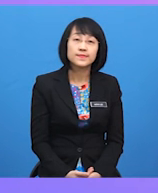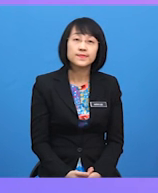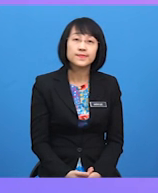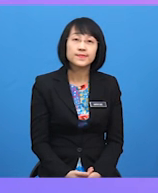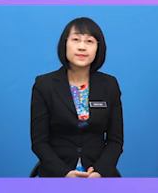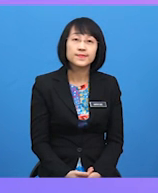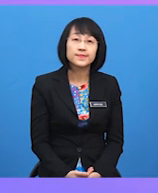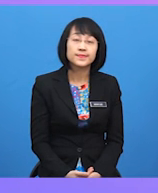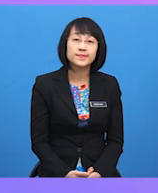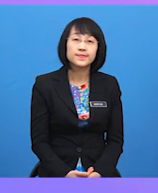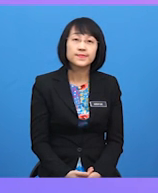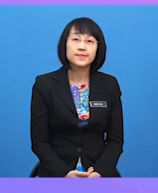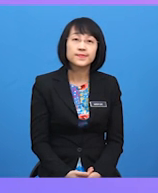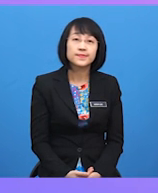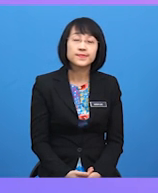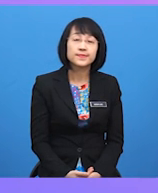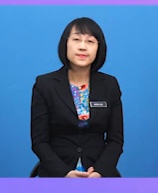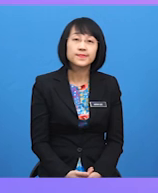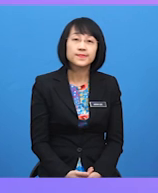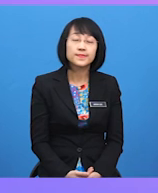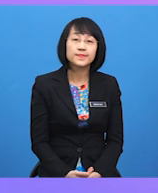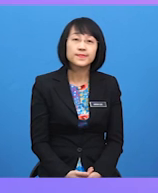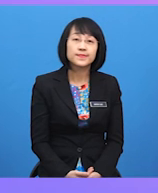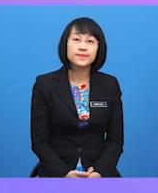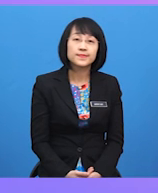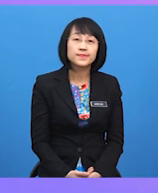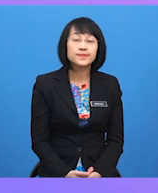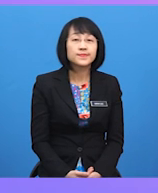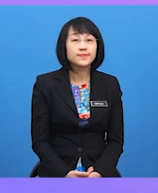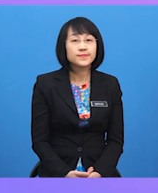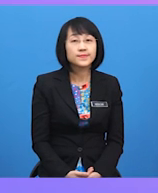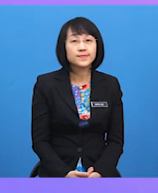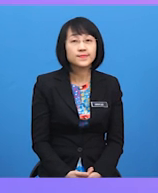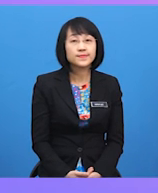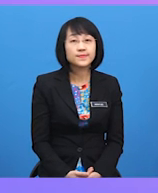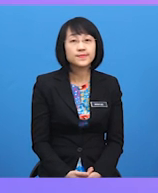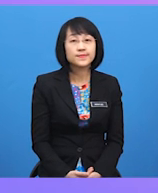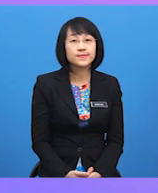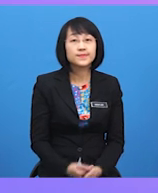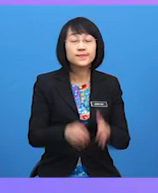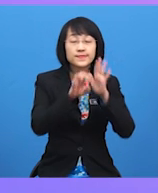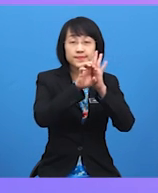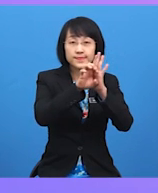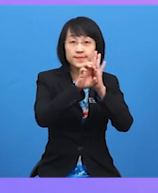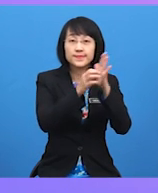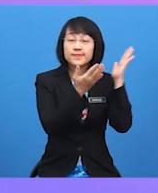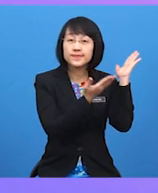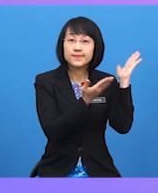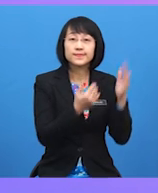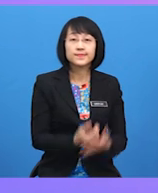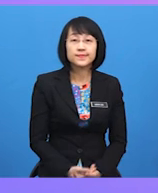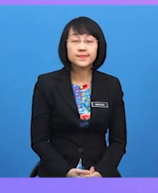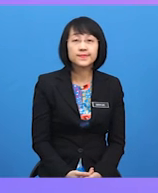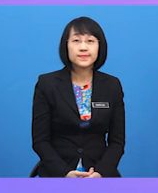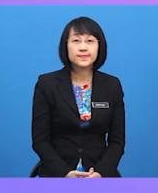Scenic, beautiful, natural surroundings. Example, they took the scenic route